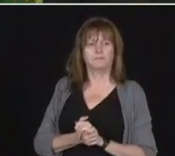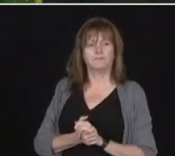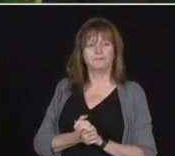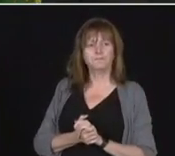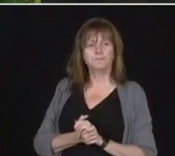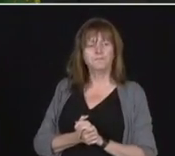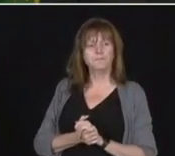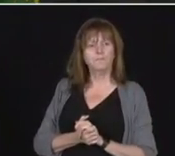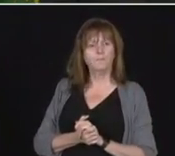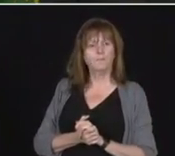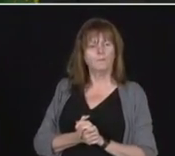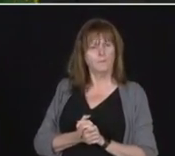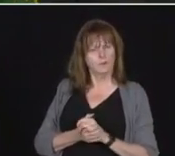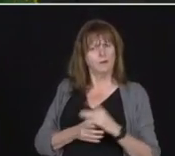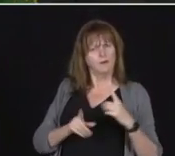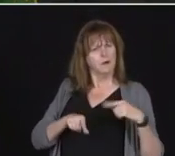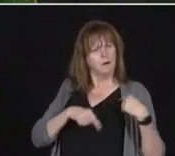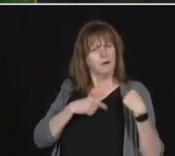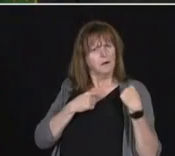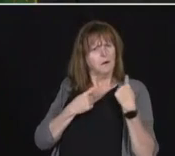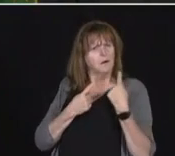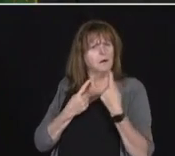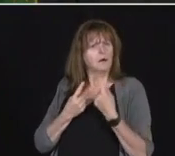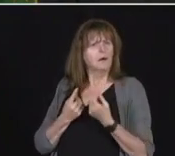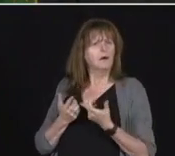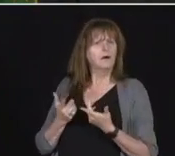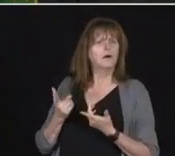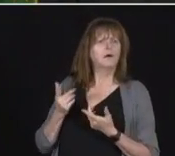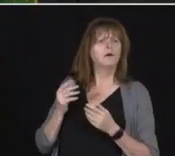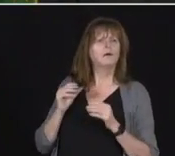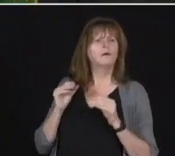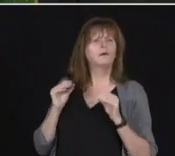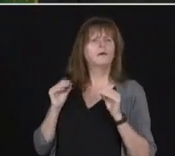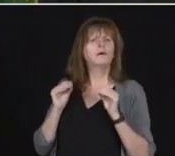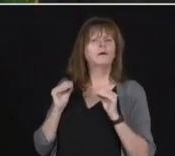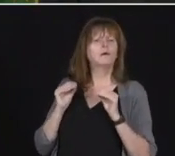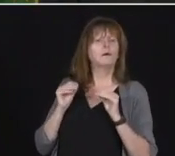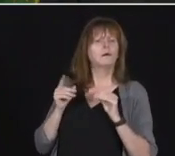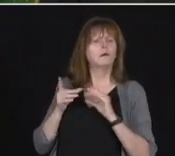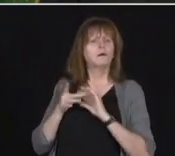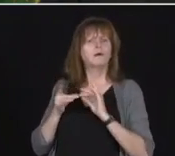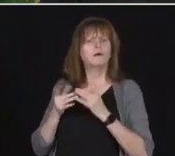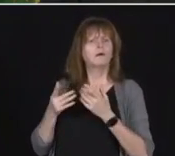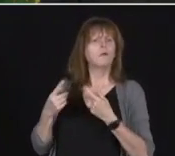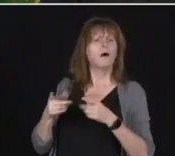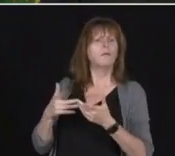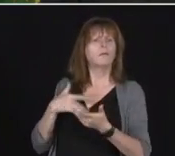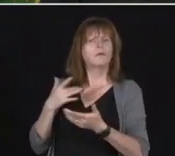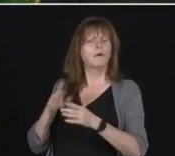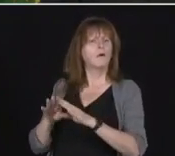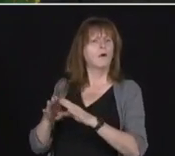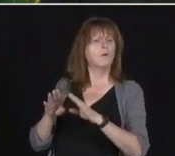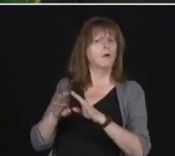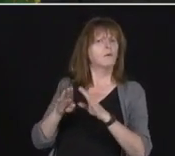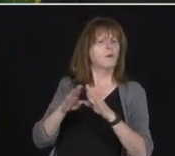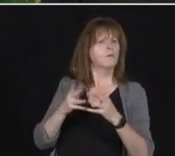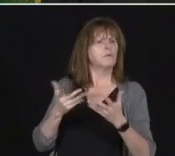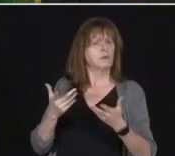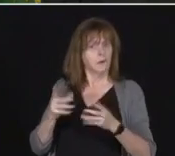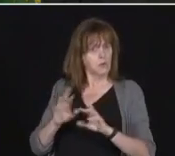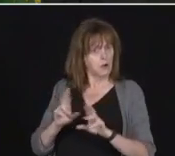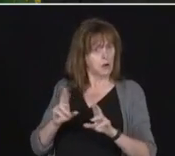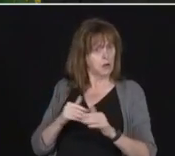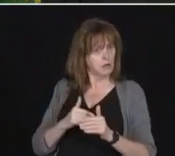we've heard any movement on the economic front. I'm just wondering, are we at this point ready to enter stage two? And if not, can you give us